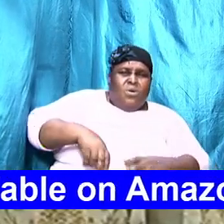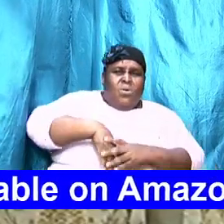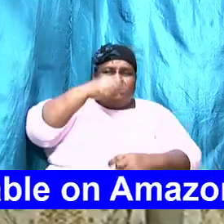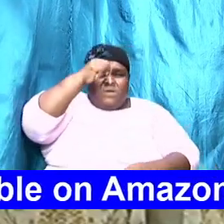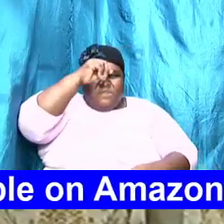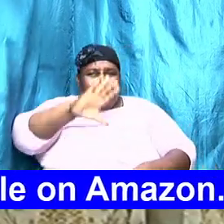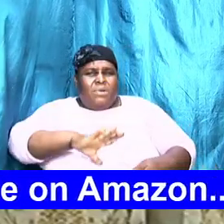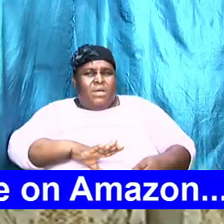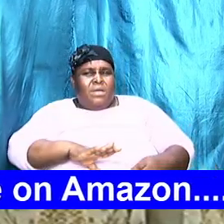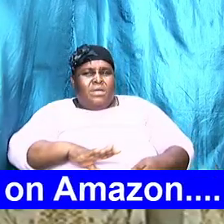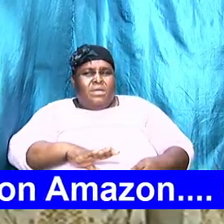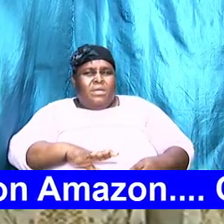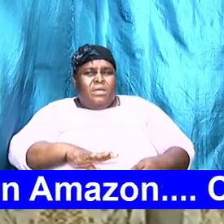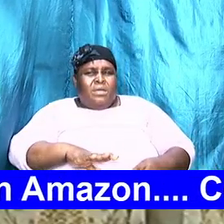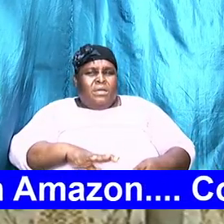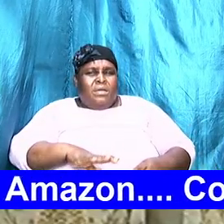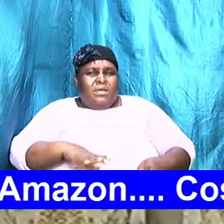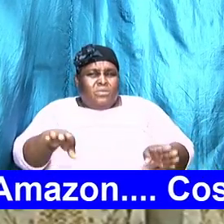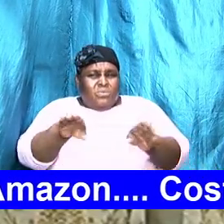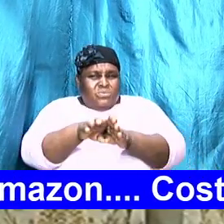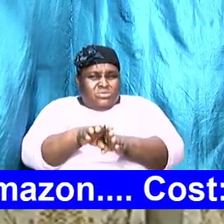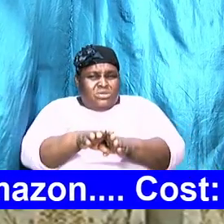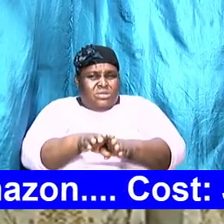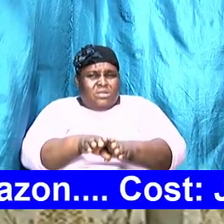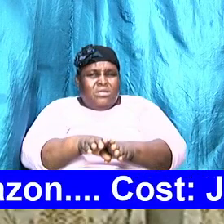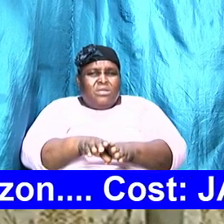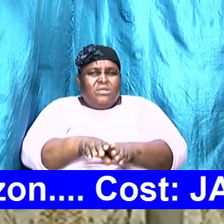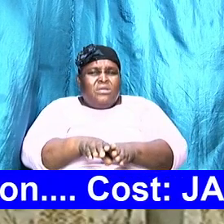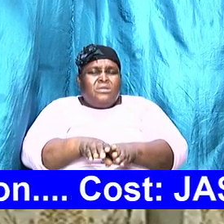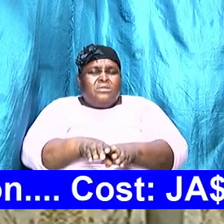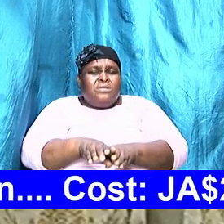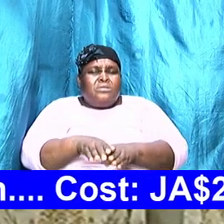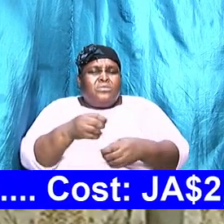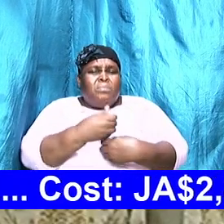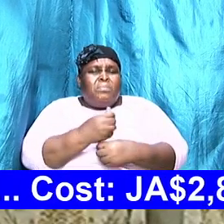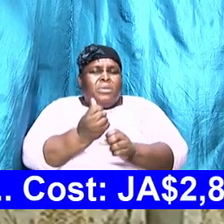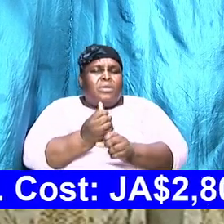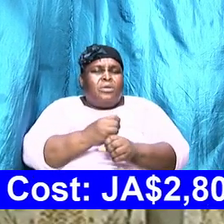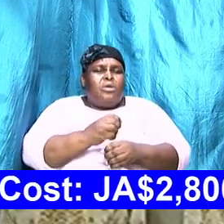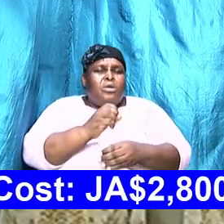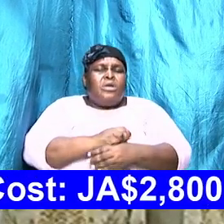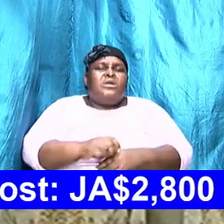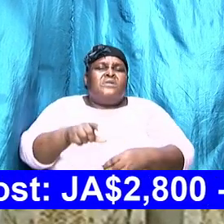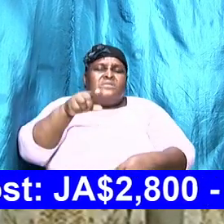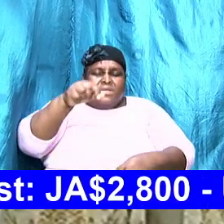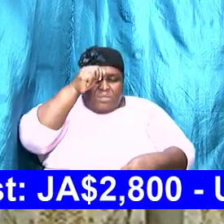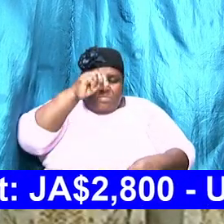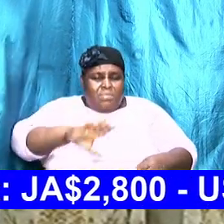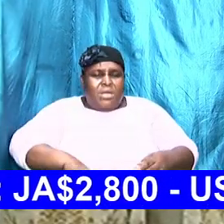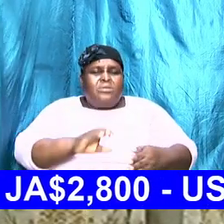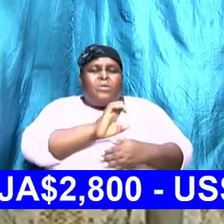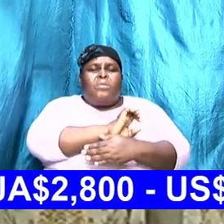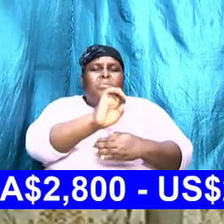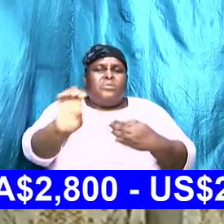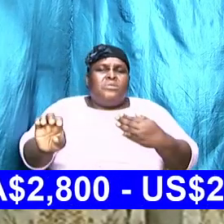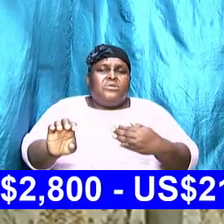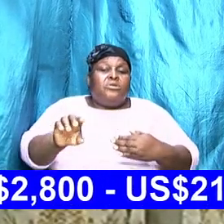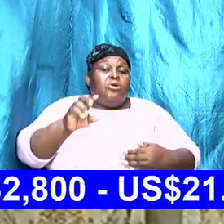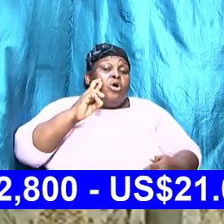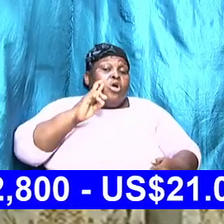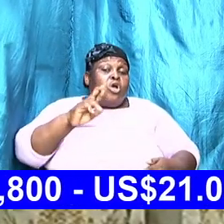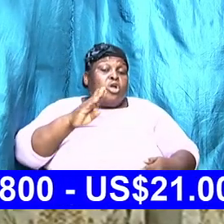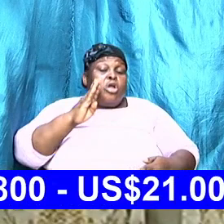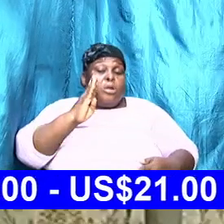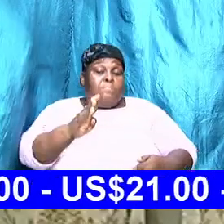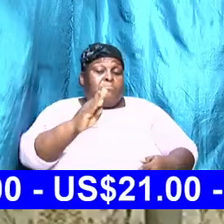make the twin one and to complete the wholeness so that her being there